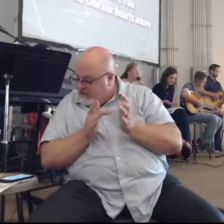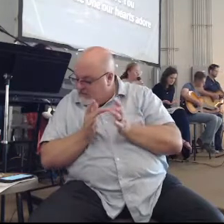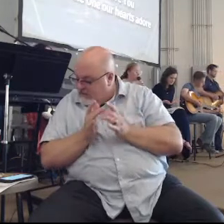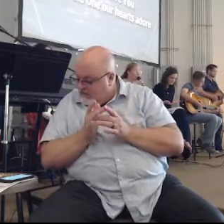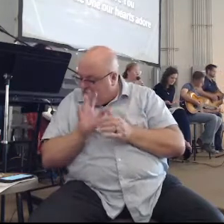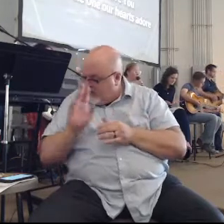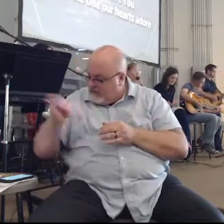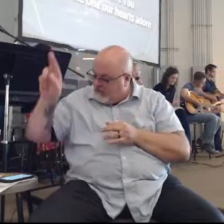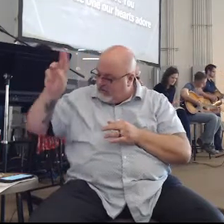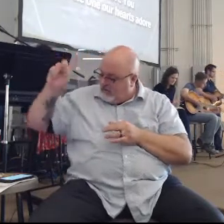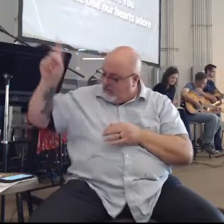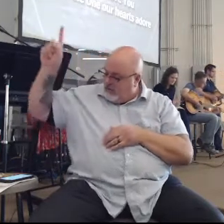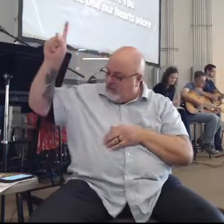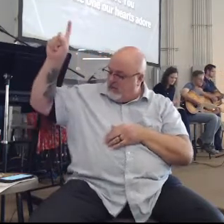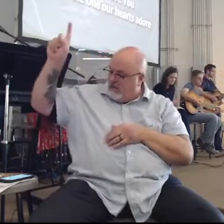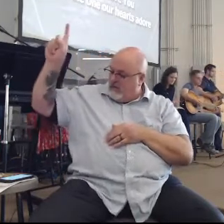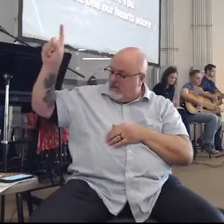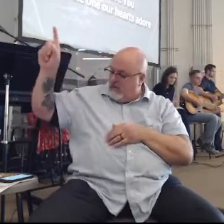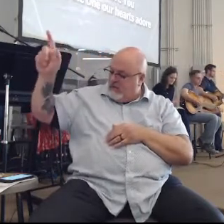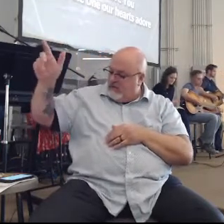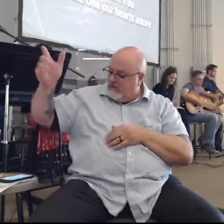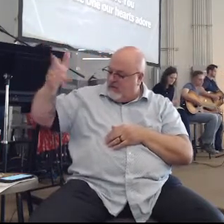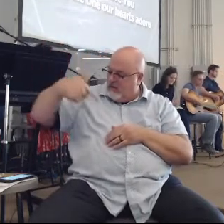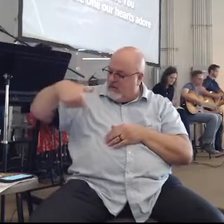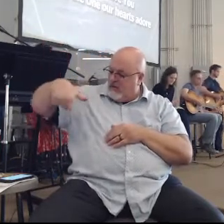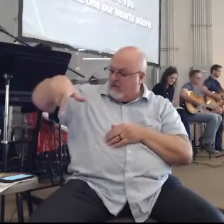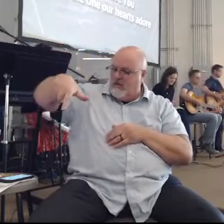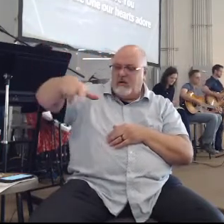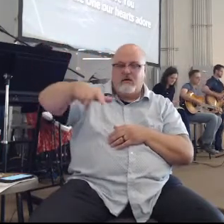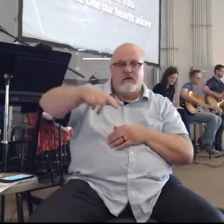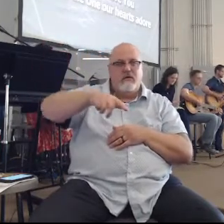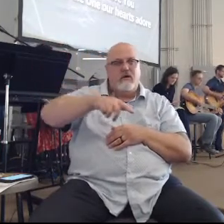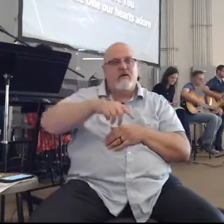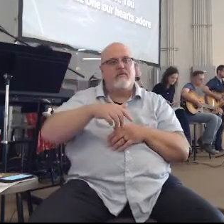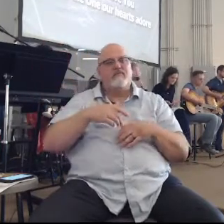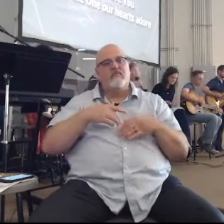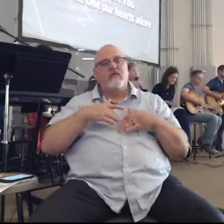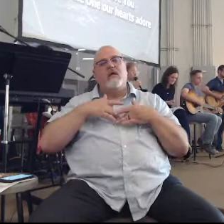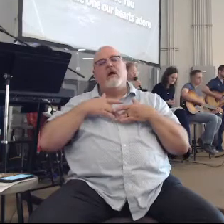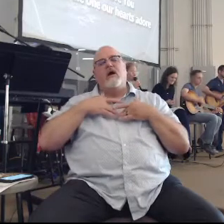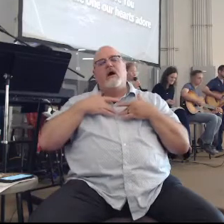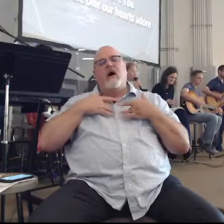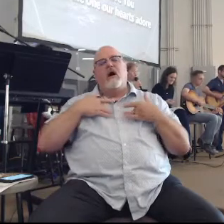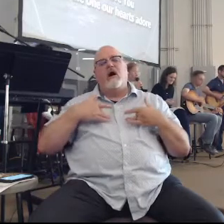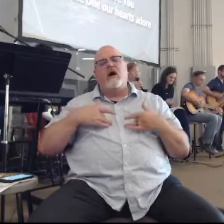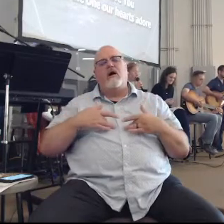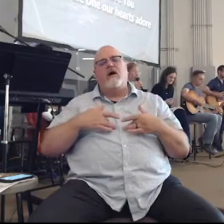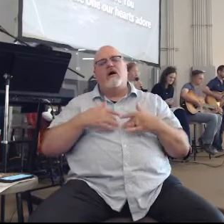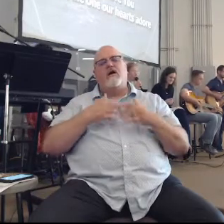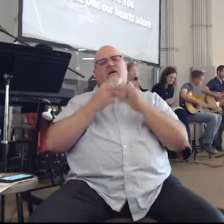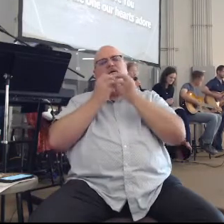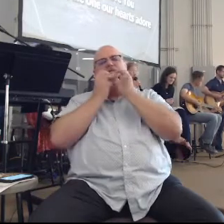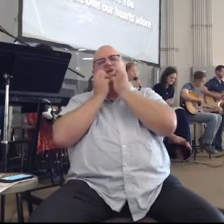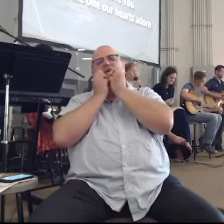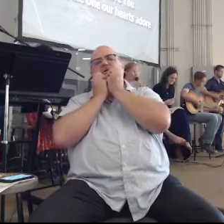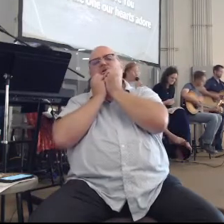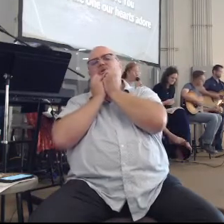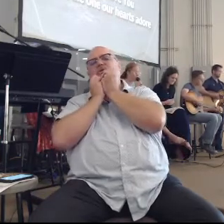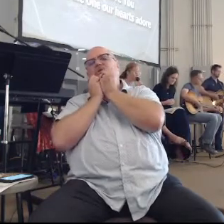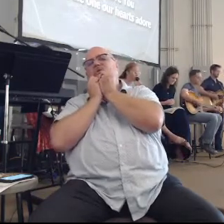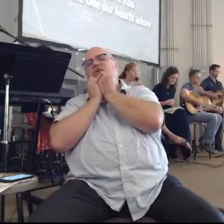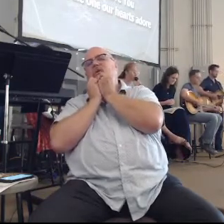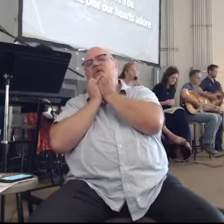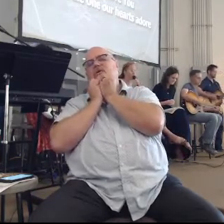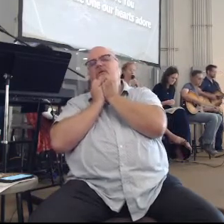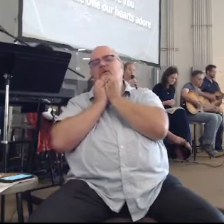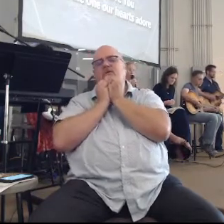You are the one of our heart to do.